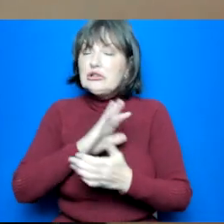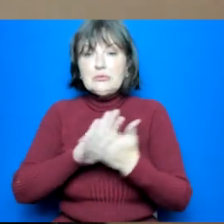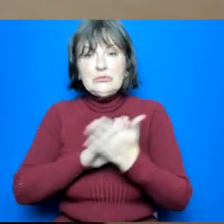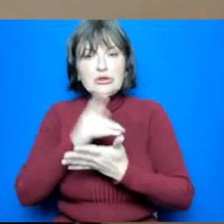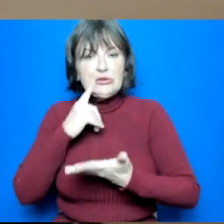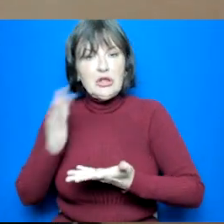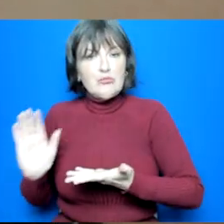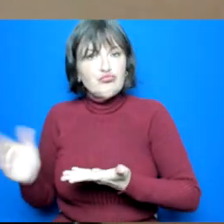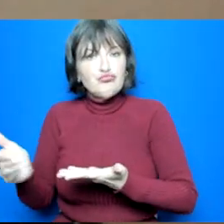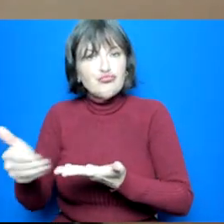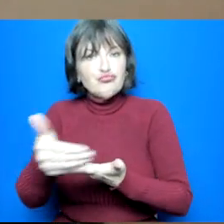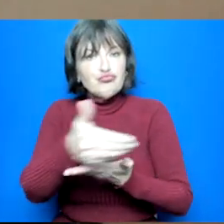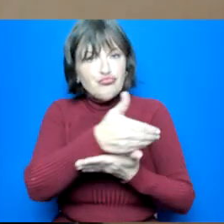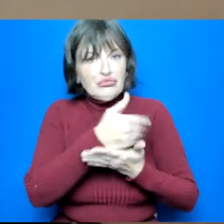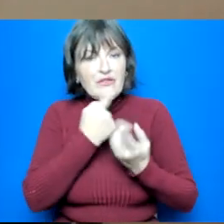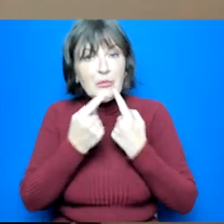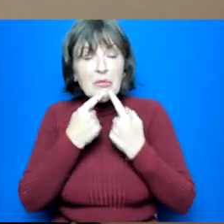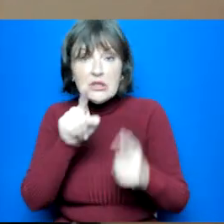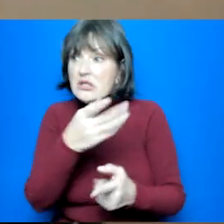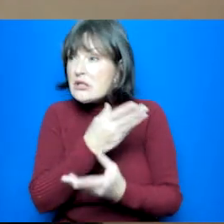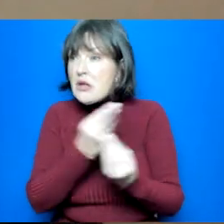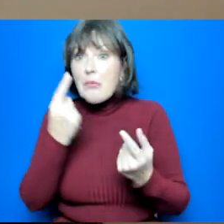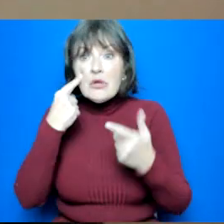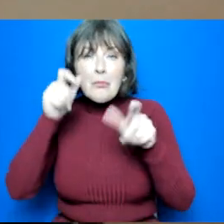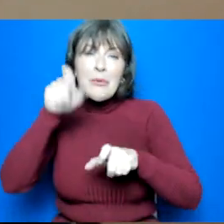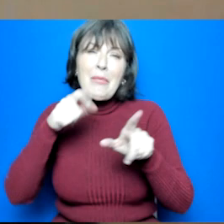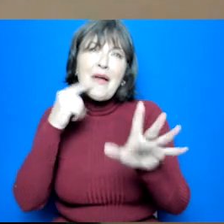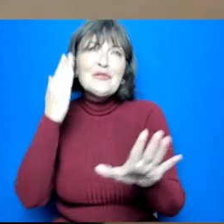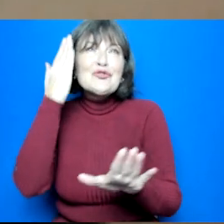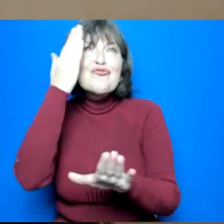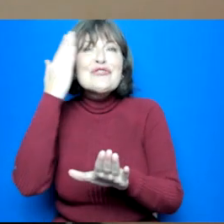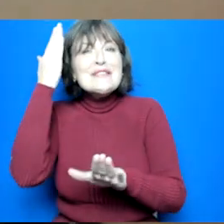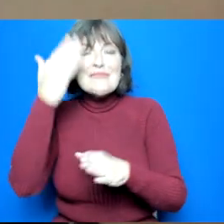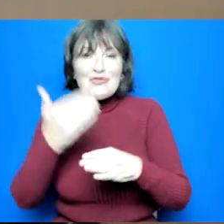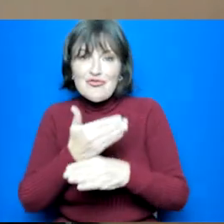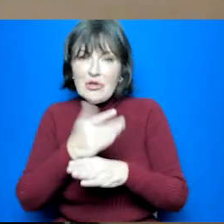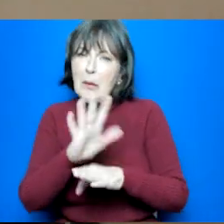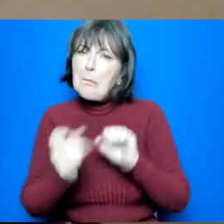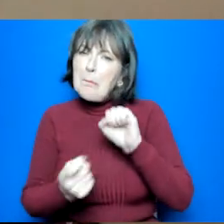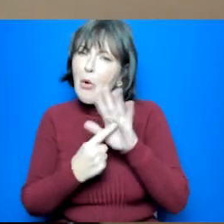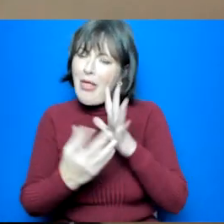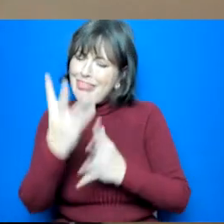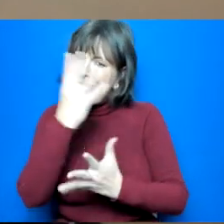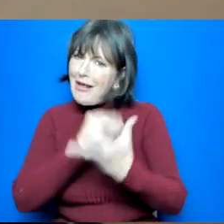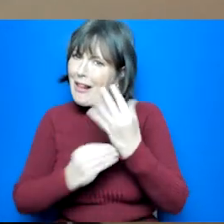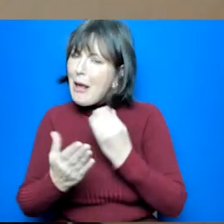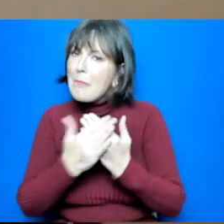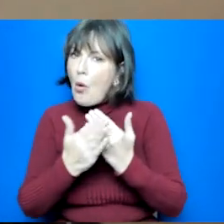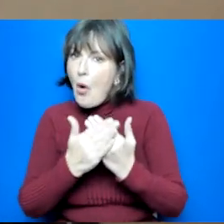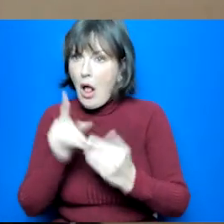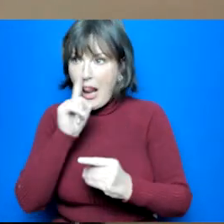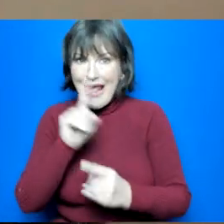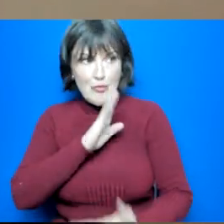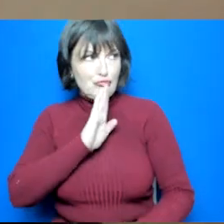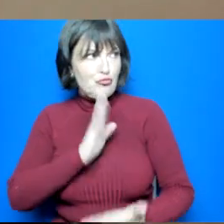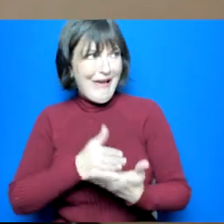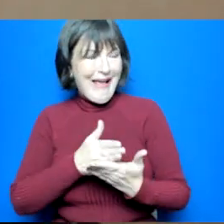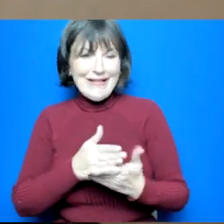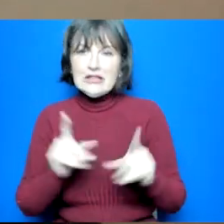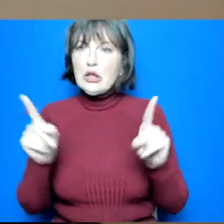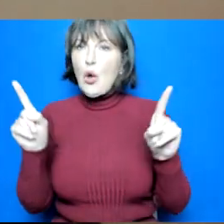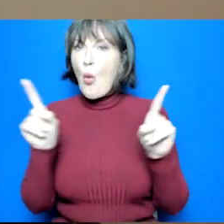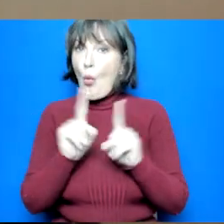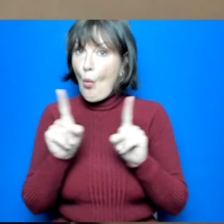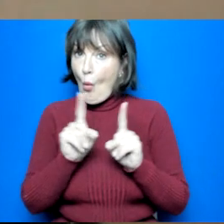if they have a dream career which a lot of young people do it's important that they learn more about it including the reality of what's